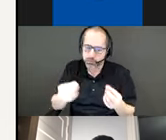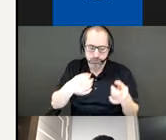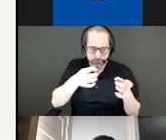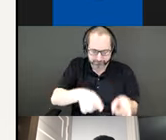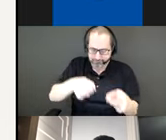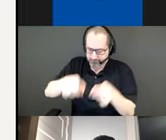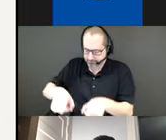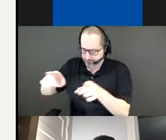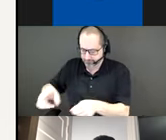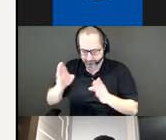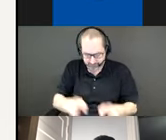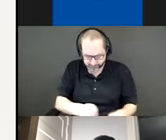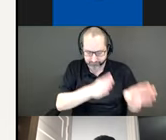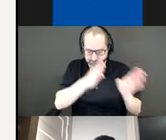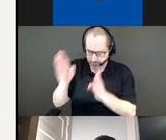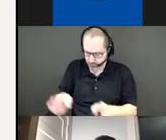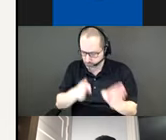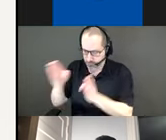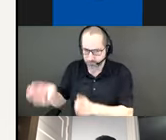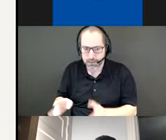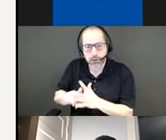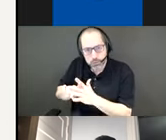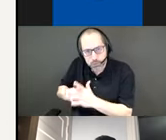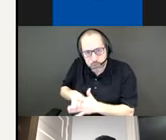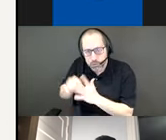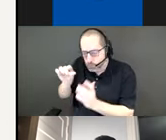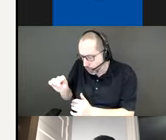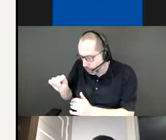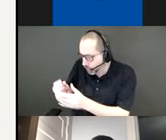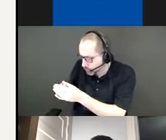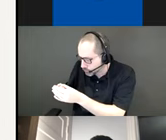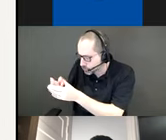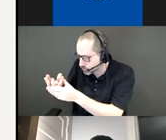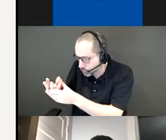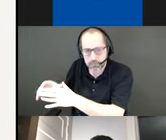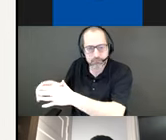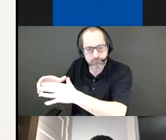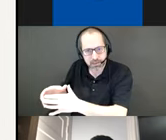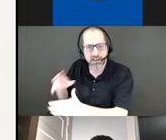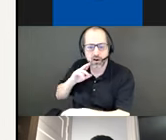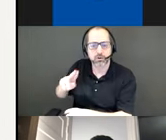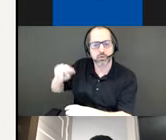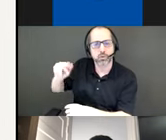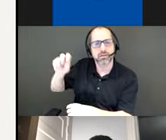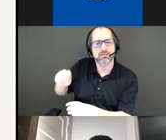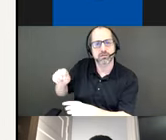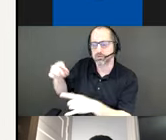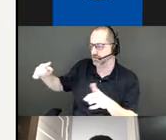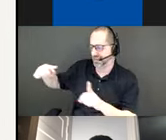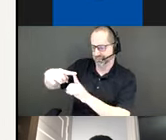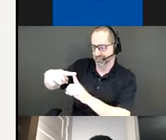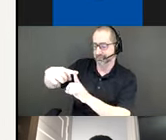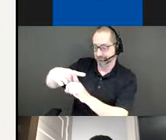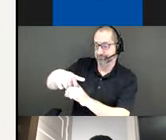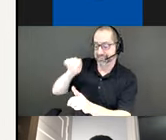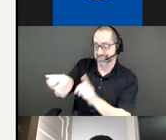It starts in small steps with the site growing alongside the pedestrian north-south axis. We picked the first